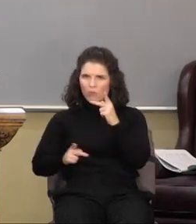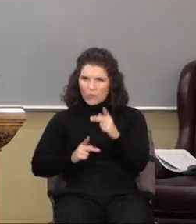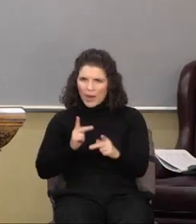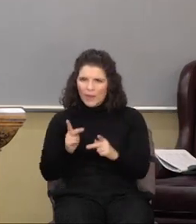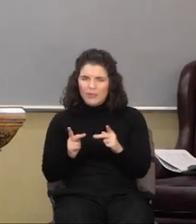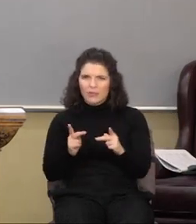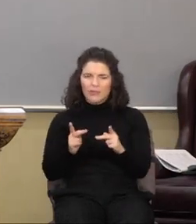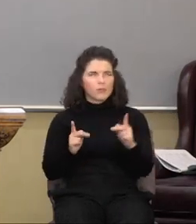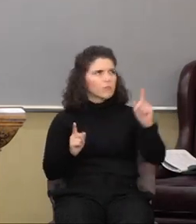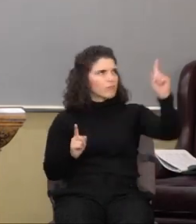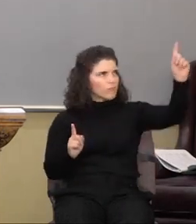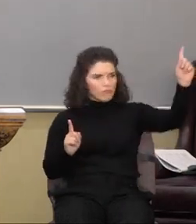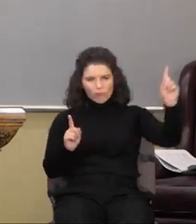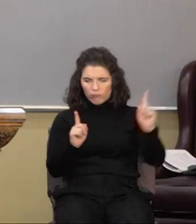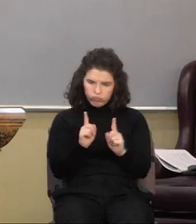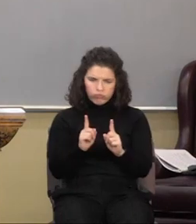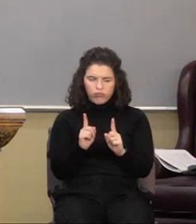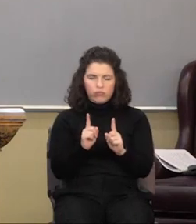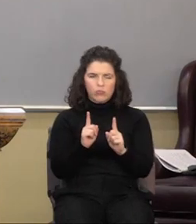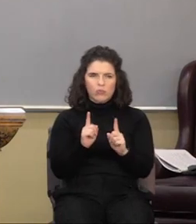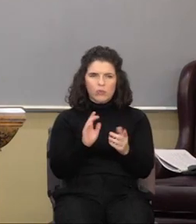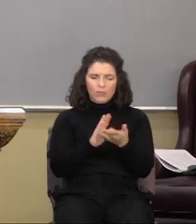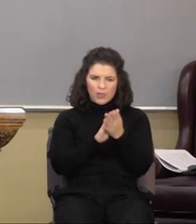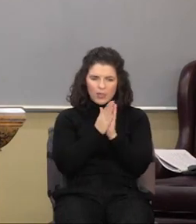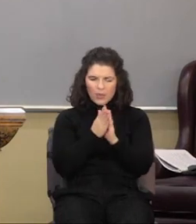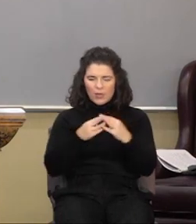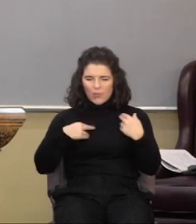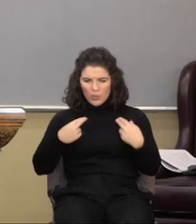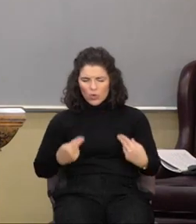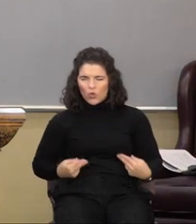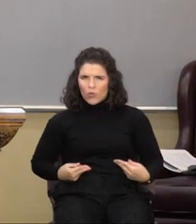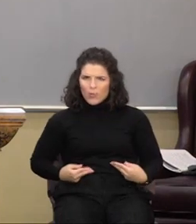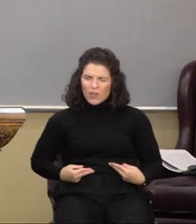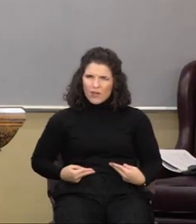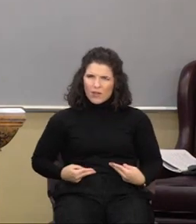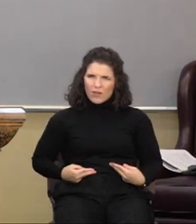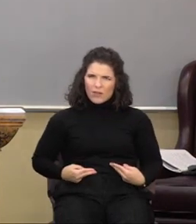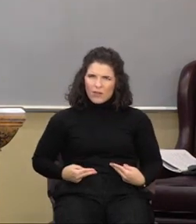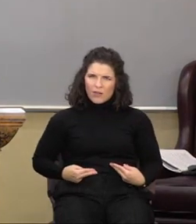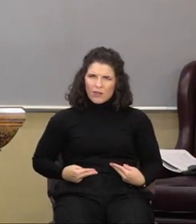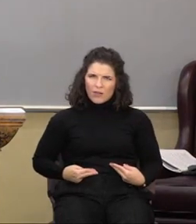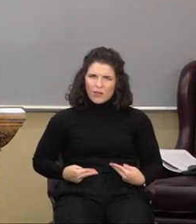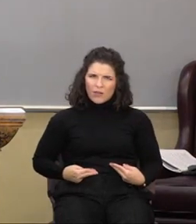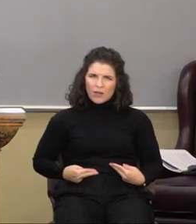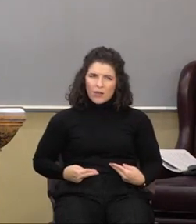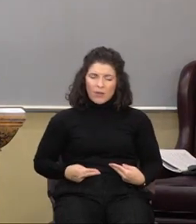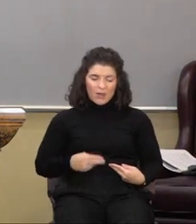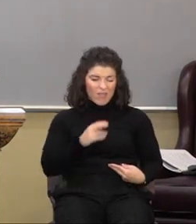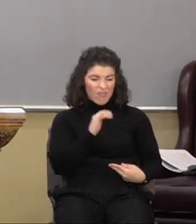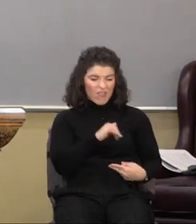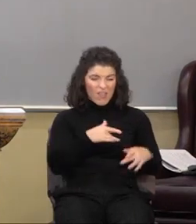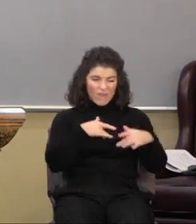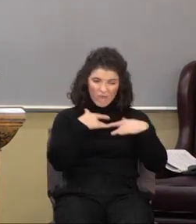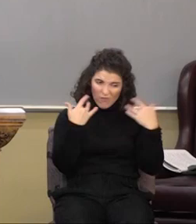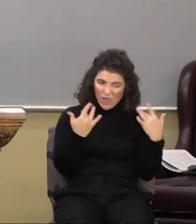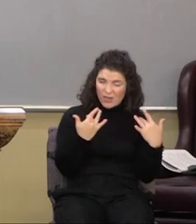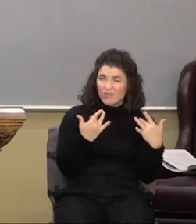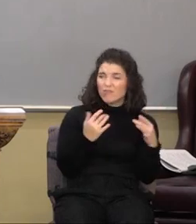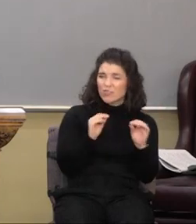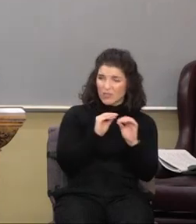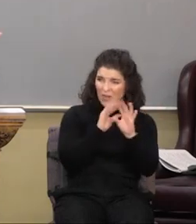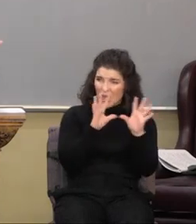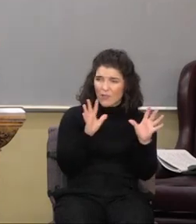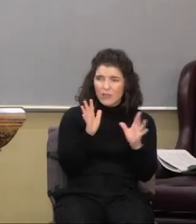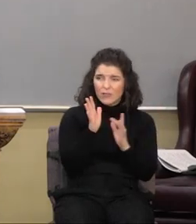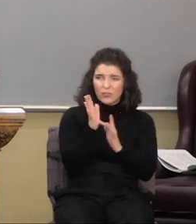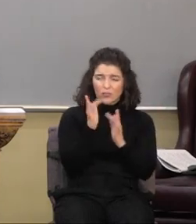himself with the human race. And by doing that, obviously, the Lord Jesus, he